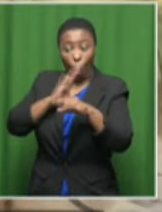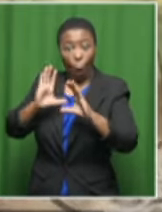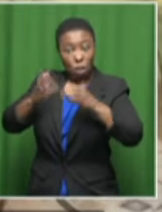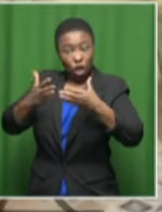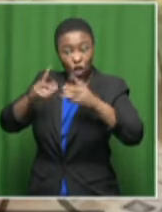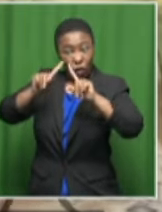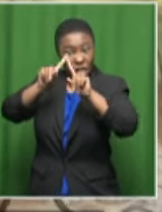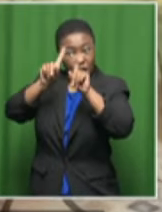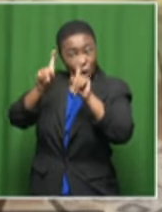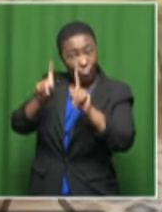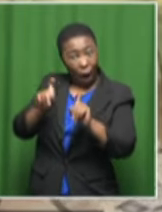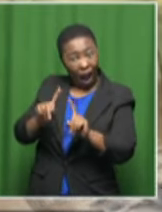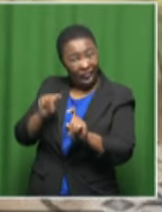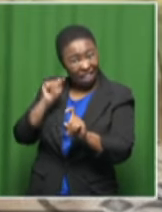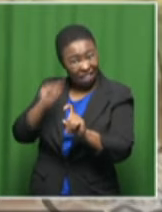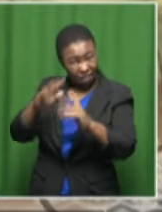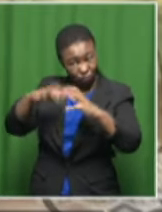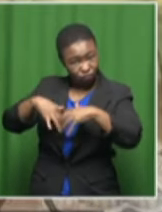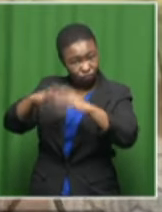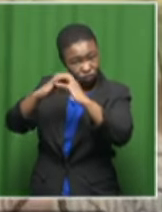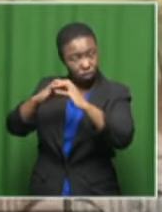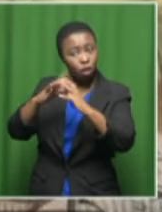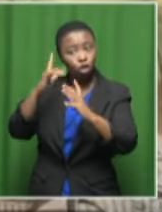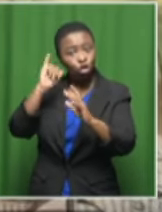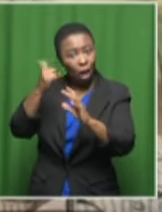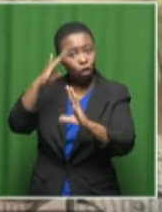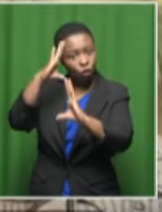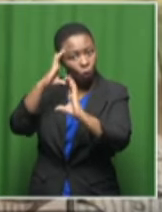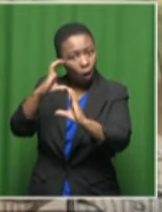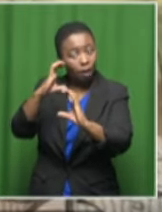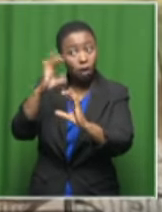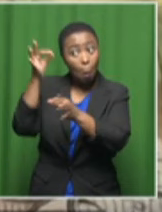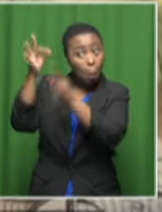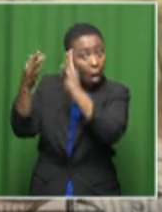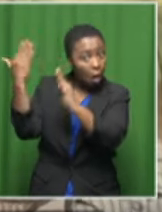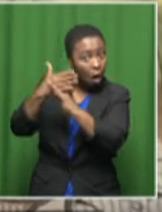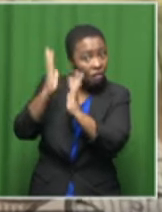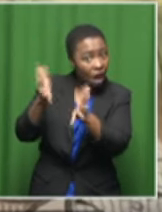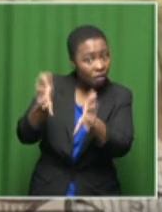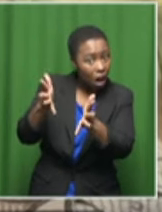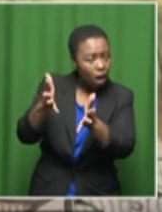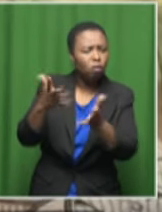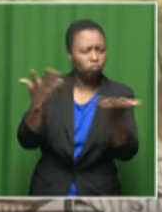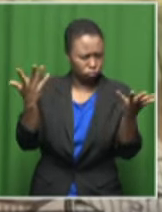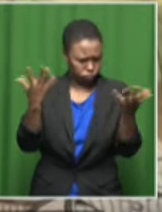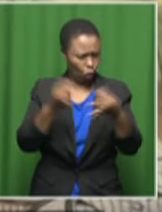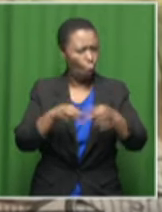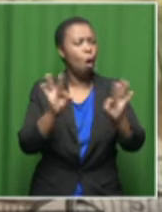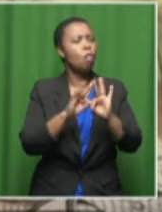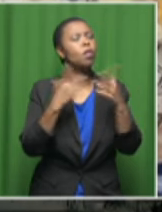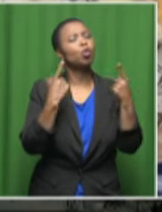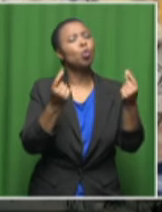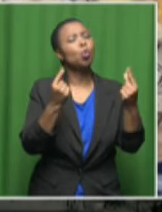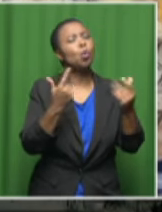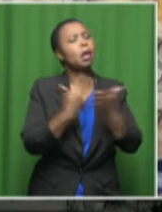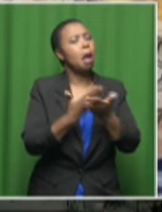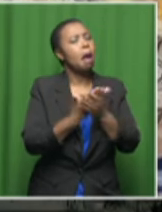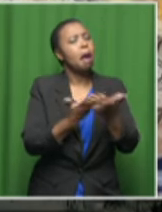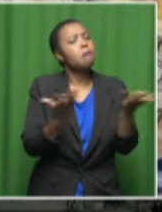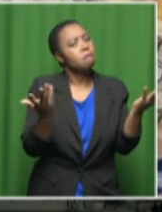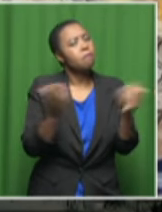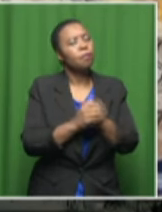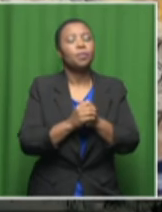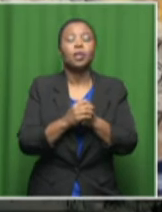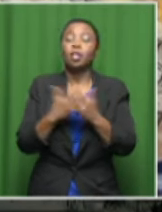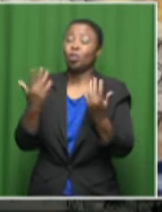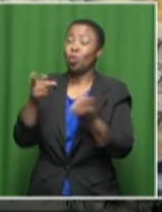to focus on whether or not there was political interference, then it would be worth doing. So, you know, you speak